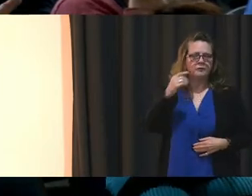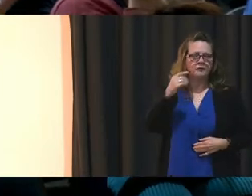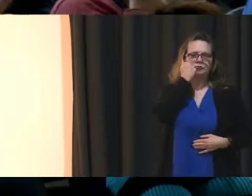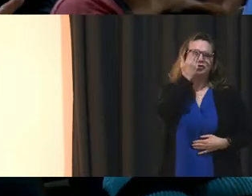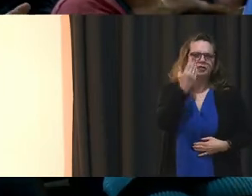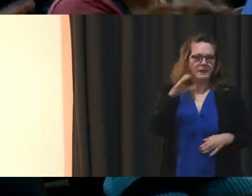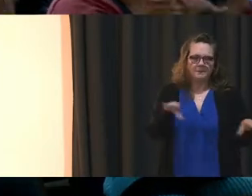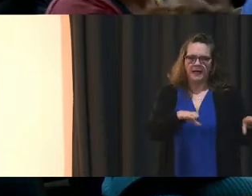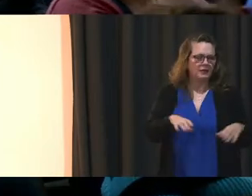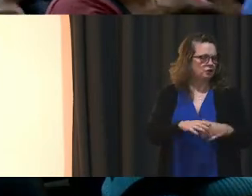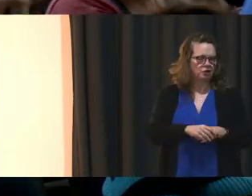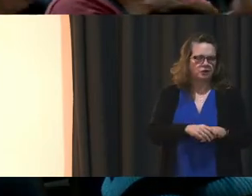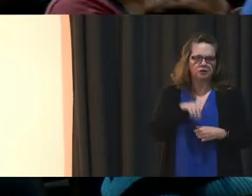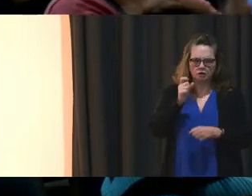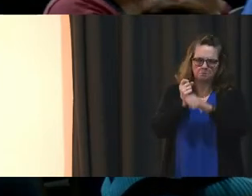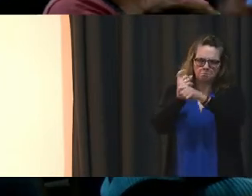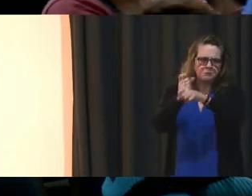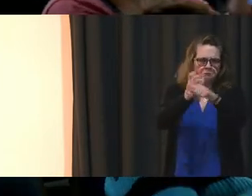action.